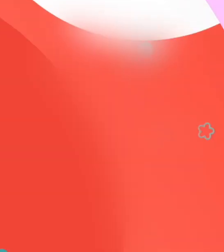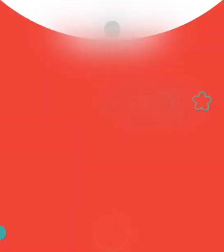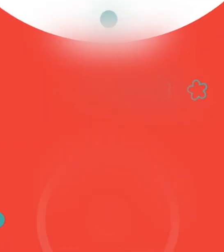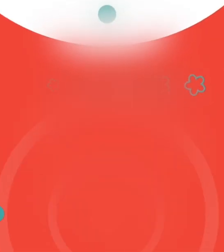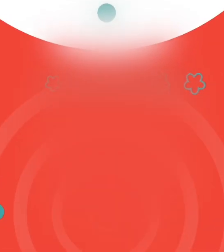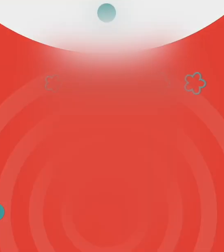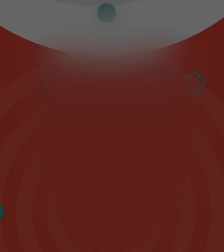10 10 11 Thank